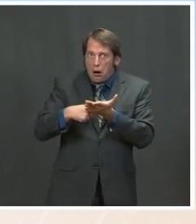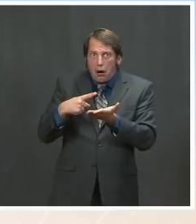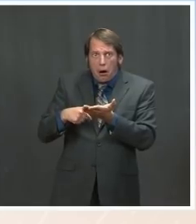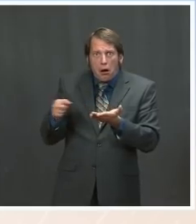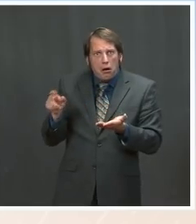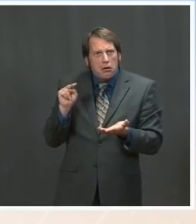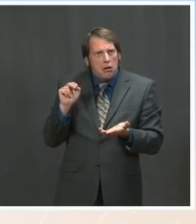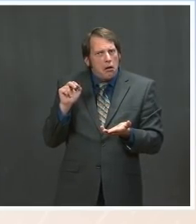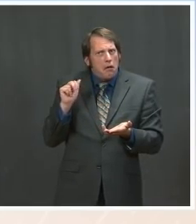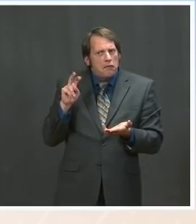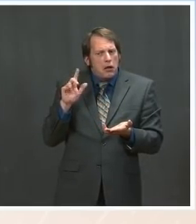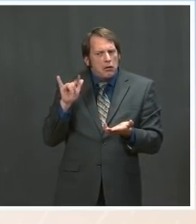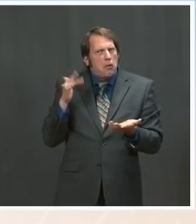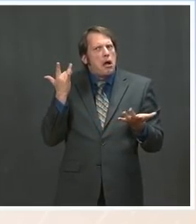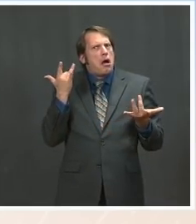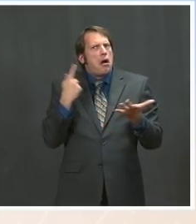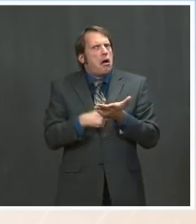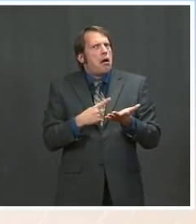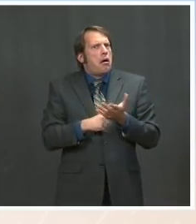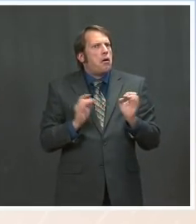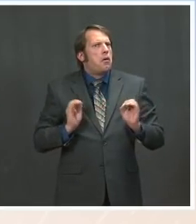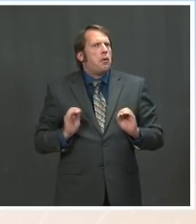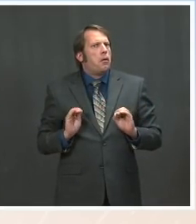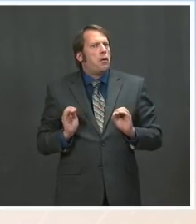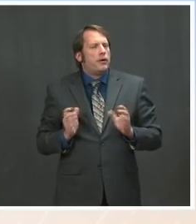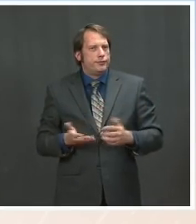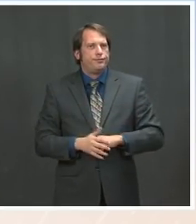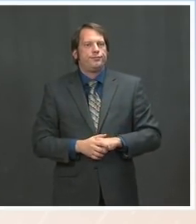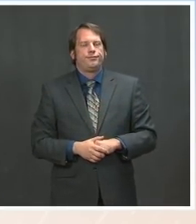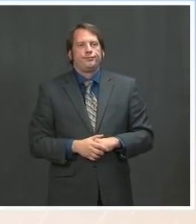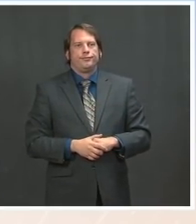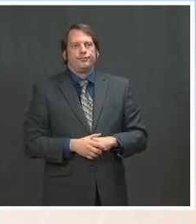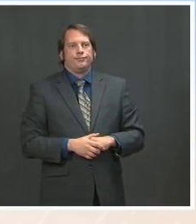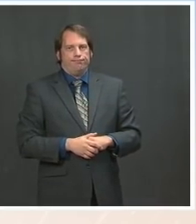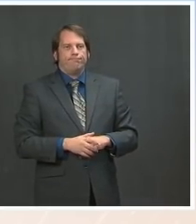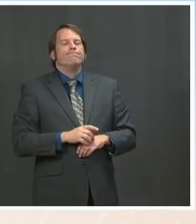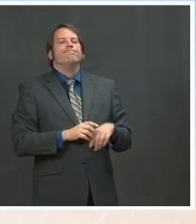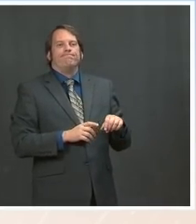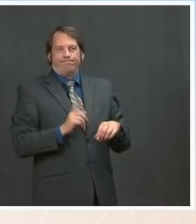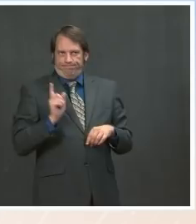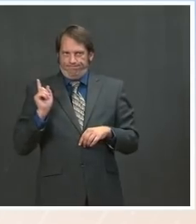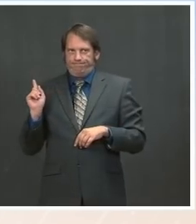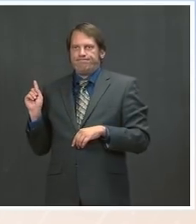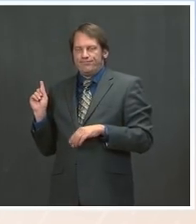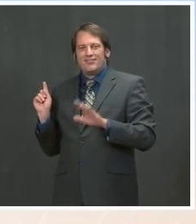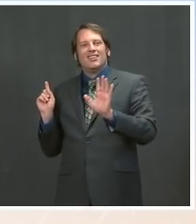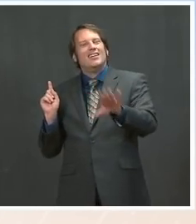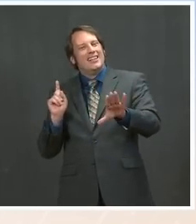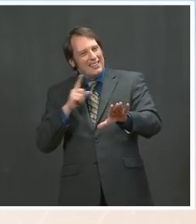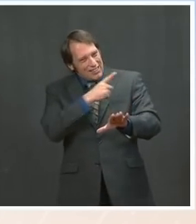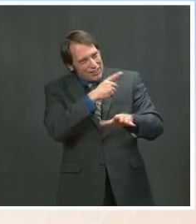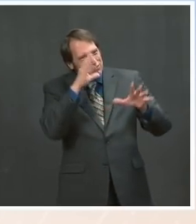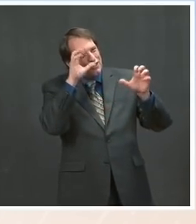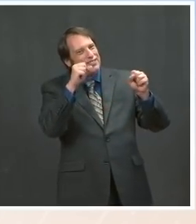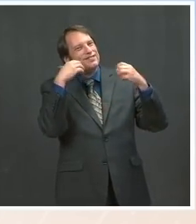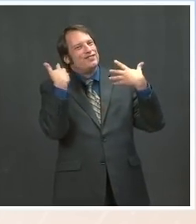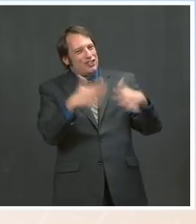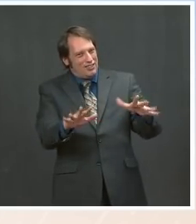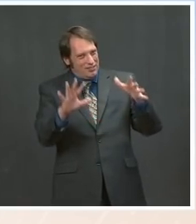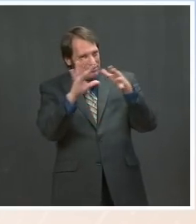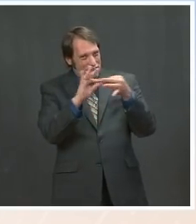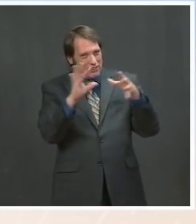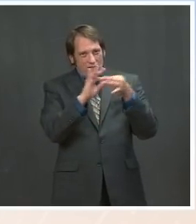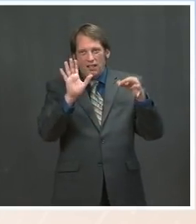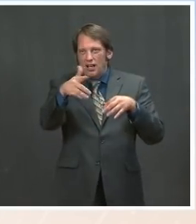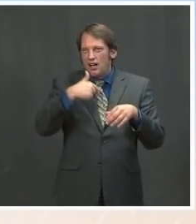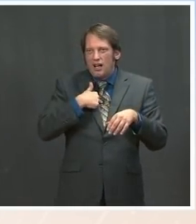he conveyed a range of concerns we have, including the treatment of Alexei Navalny. We issued, in coordination with our European